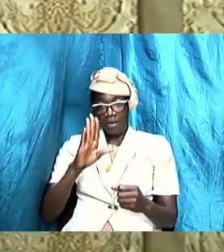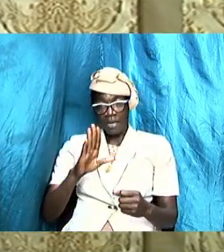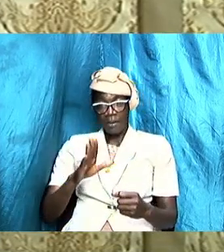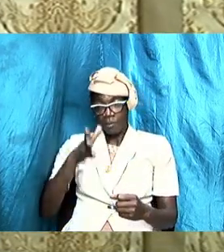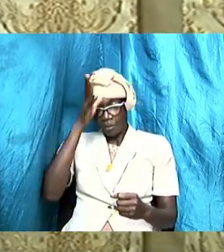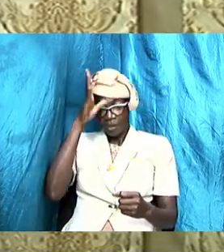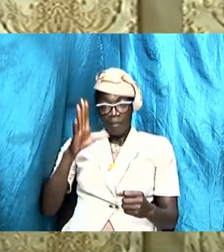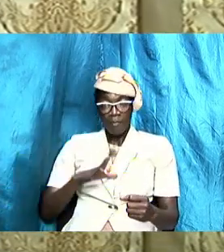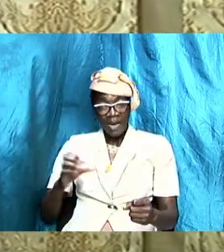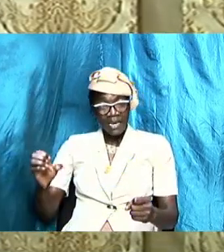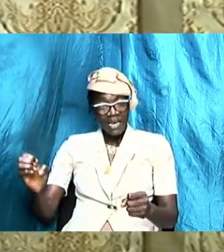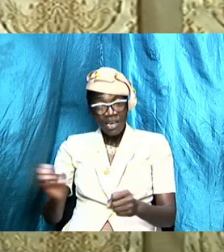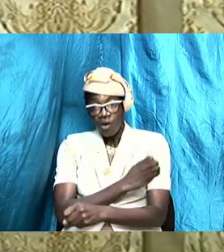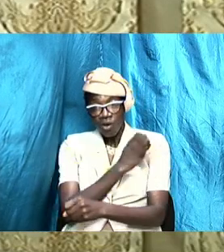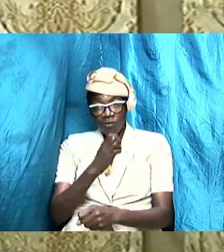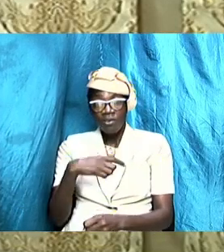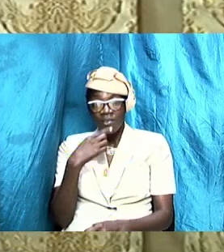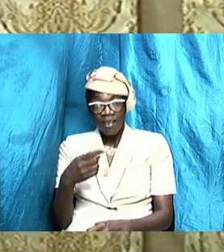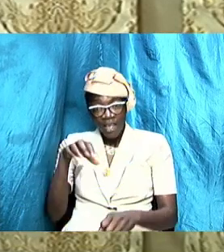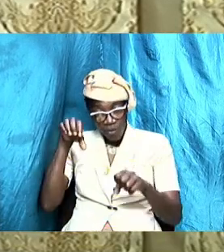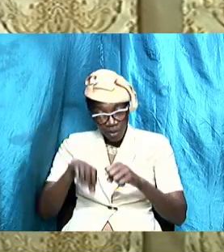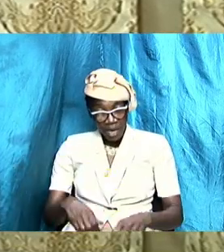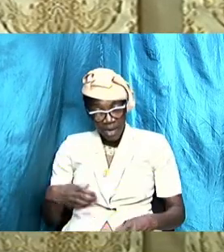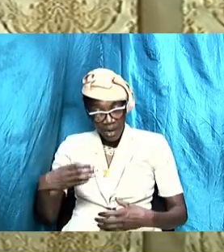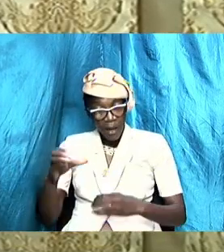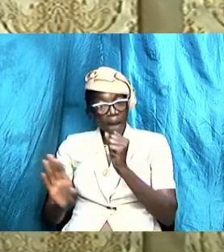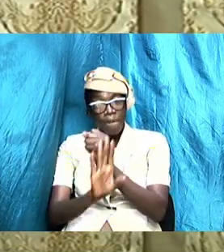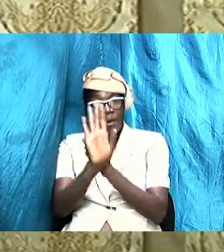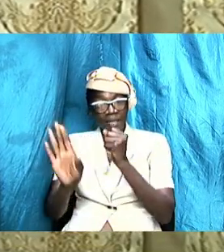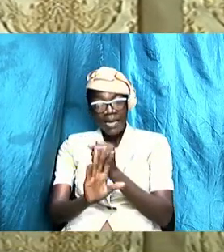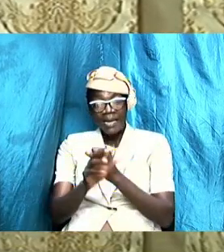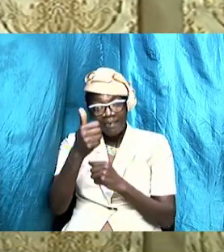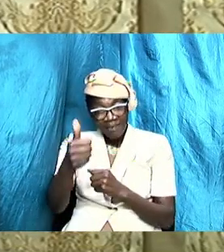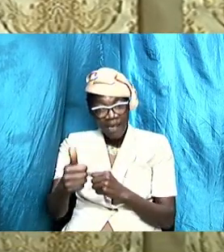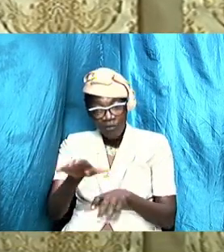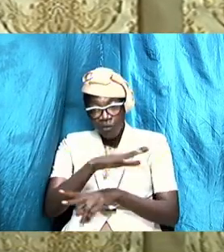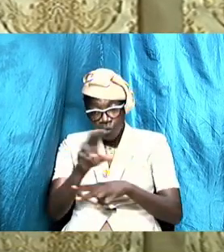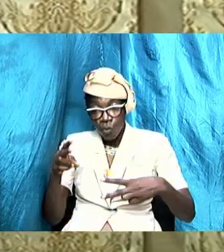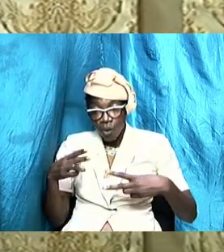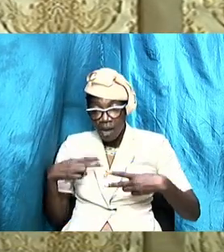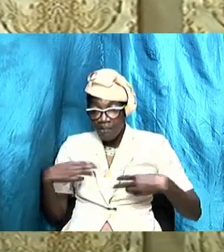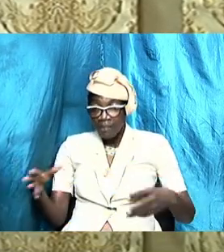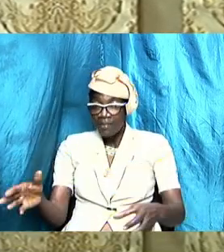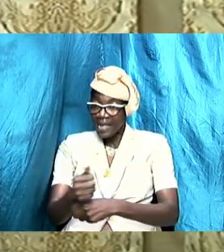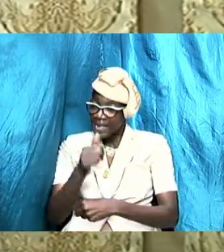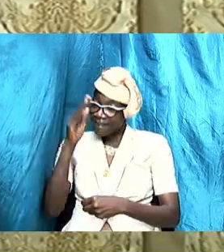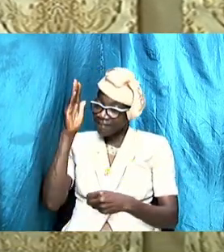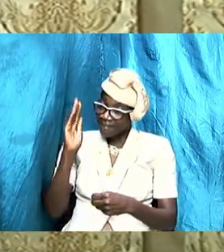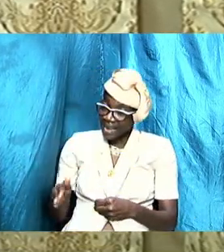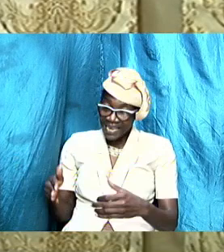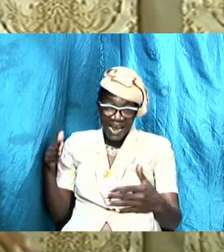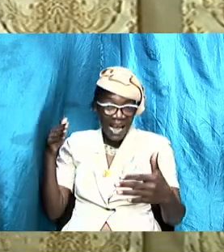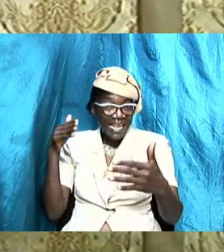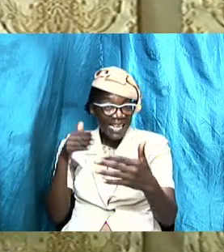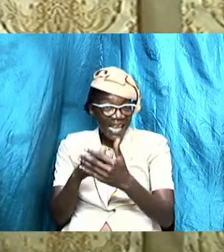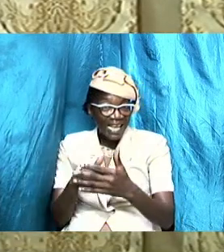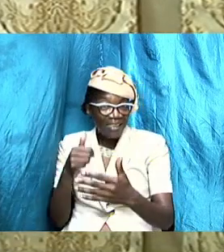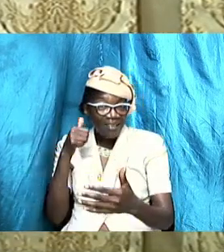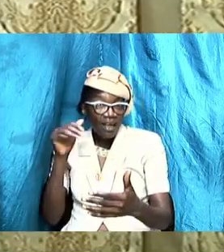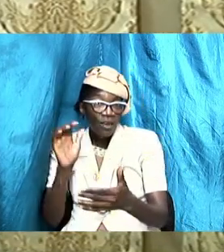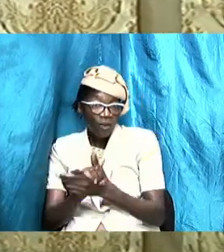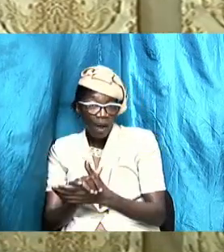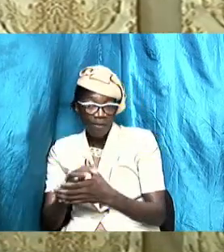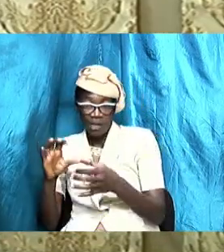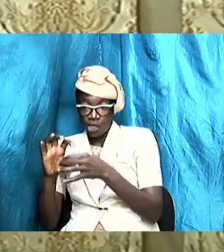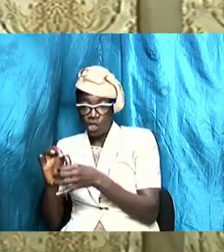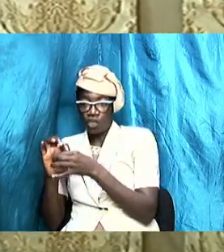say you can't defend yourself and not having them take side with you against your wife and then you join in with